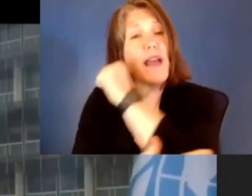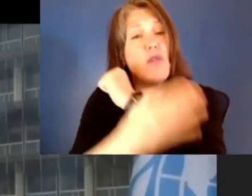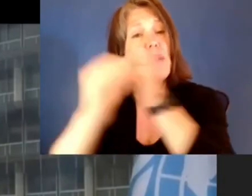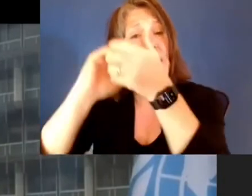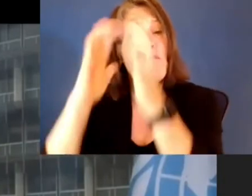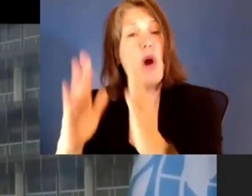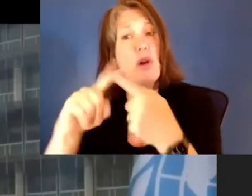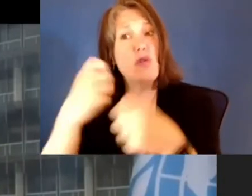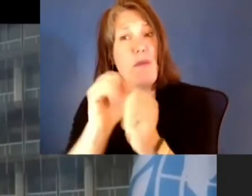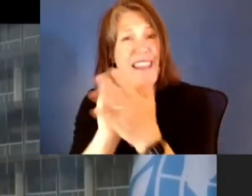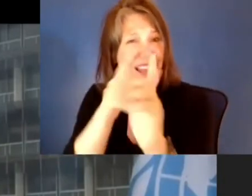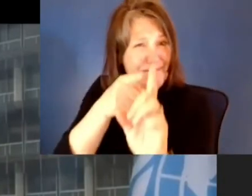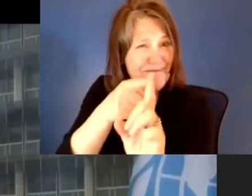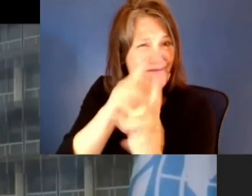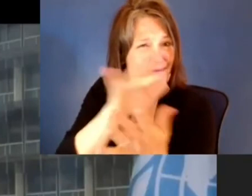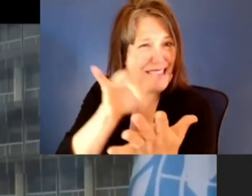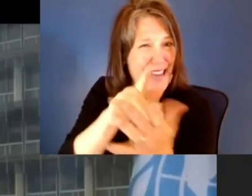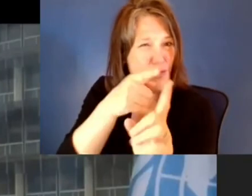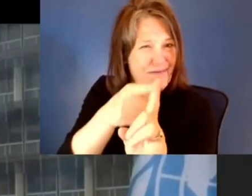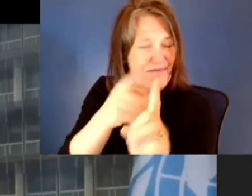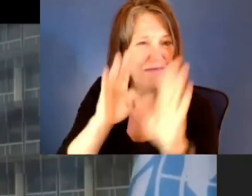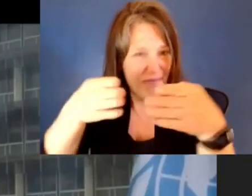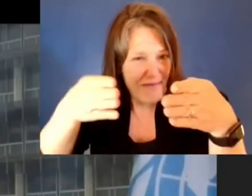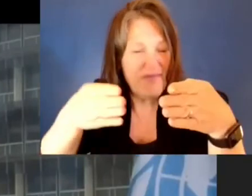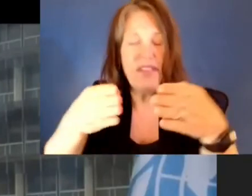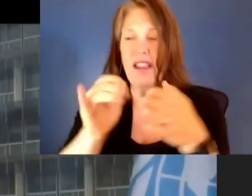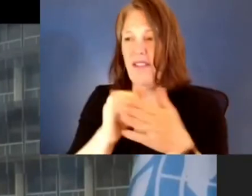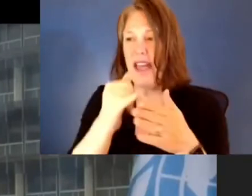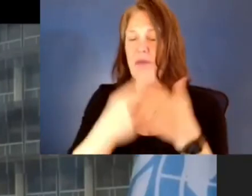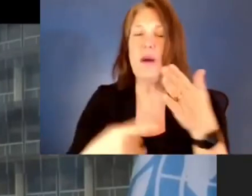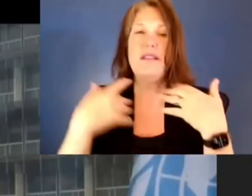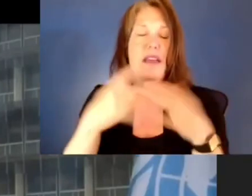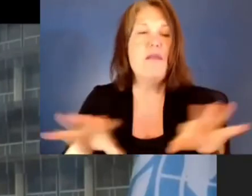They are the best possible investment for the health, for the development of our societies.